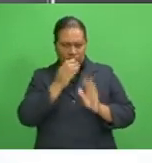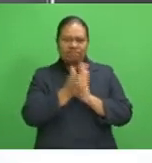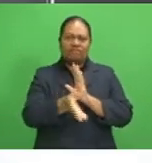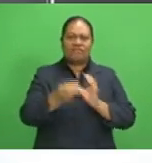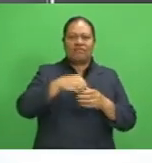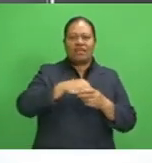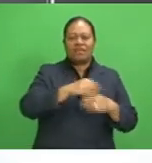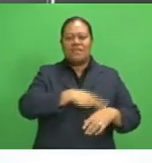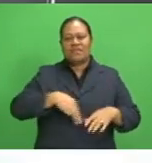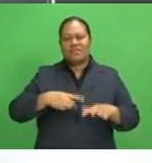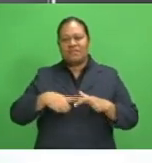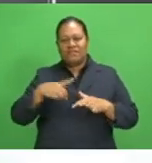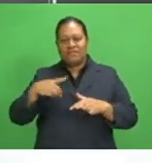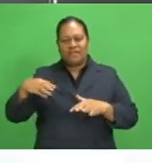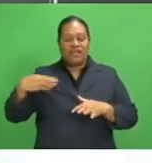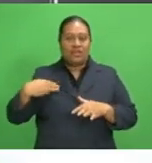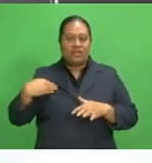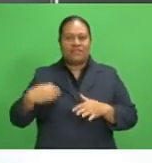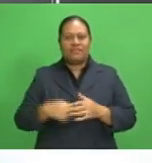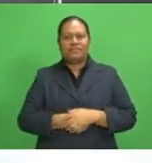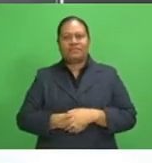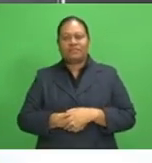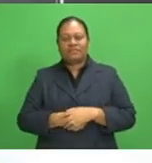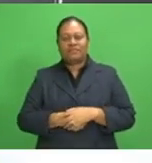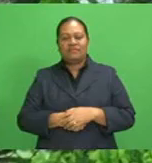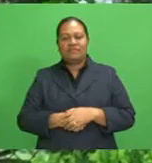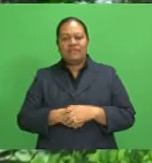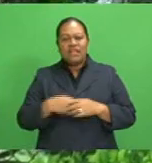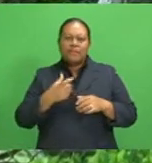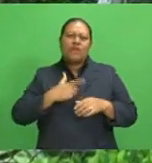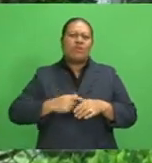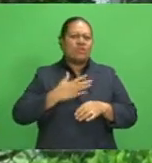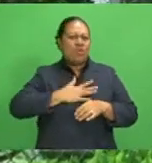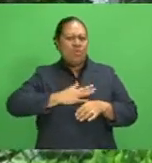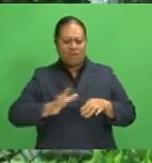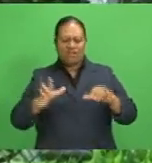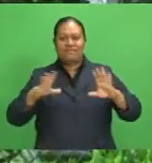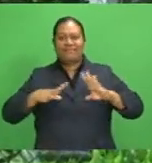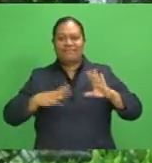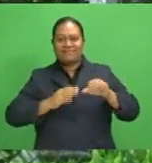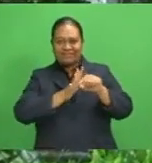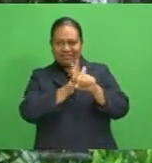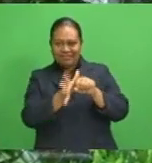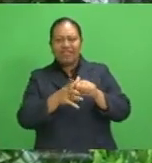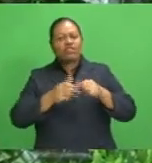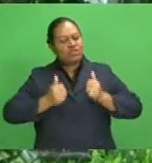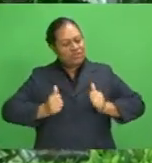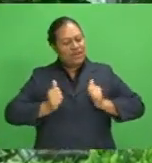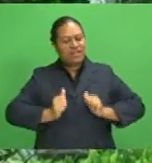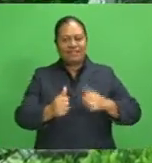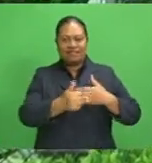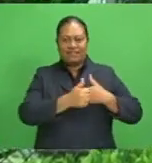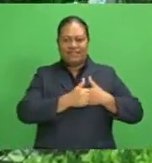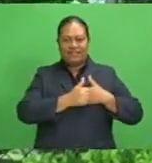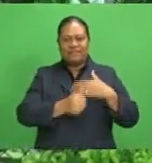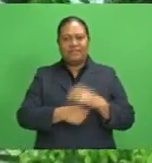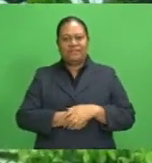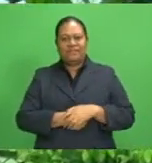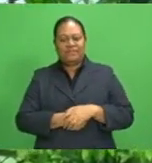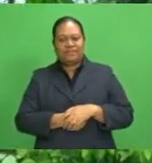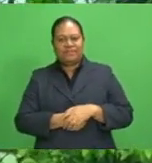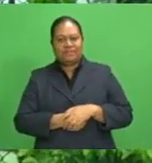Hey, everybody wants to make sure we stay COVID-free and that we're practicing safe sports. So, again,